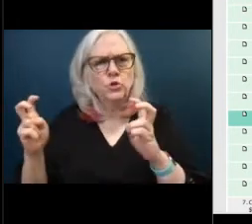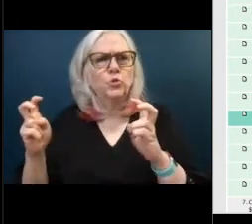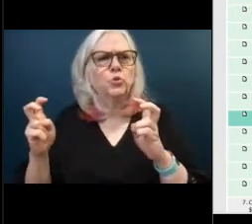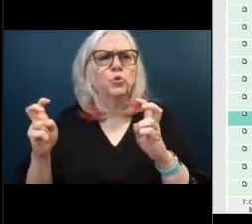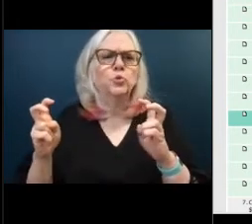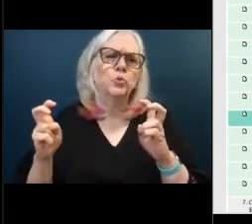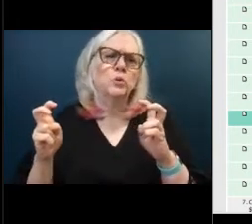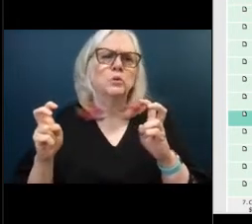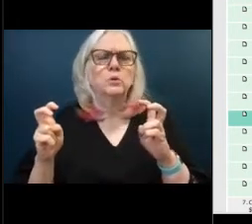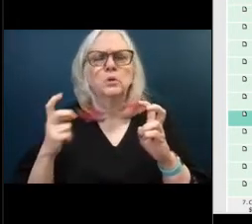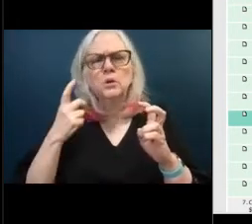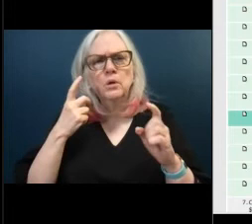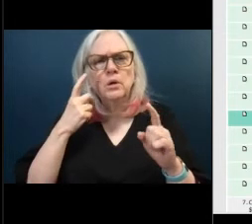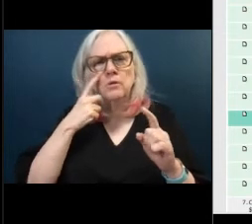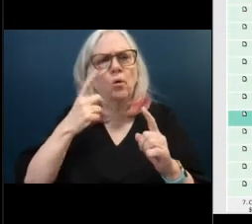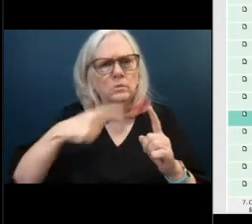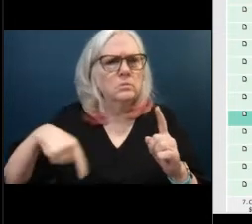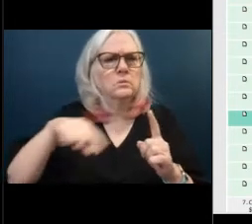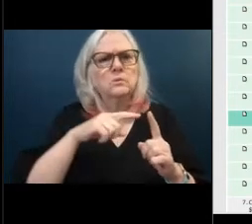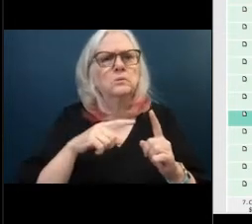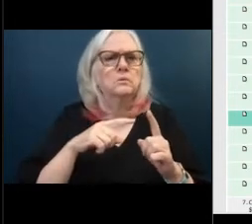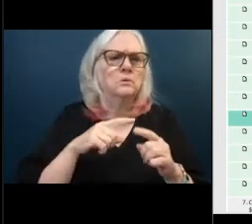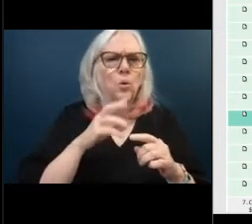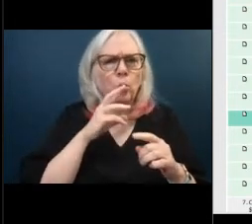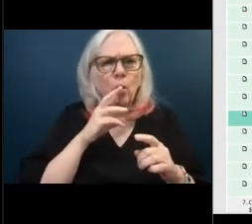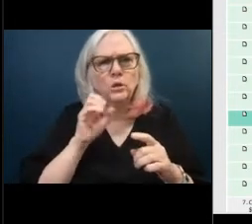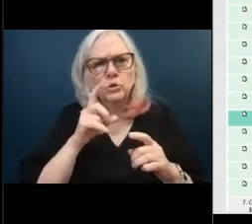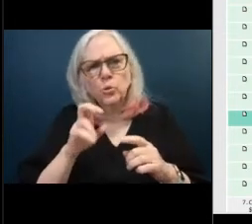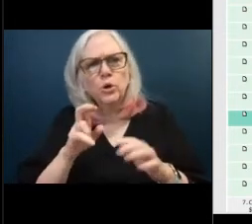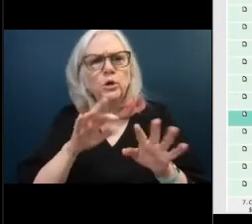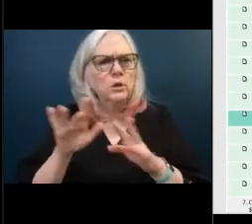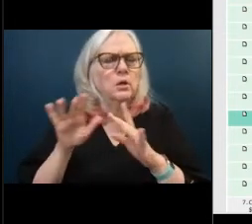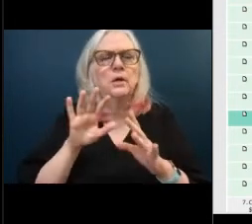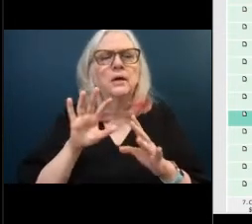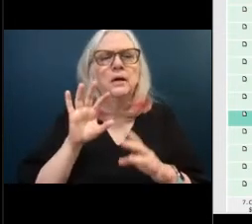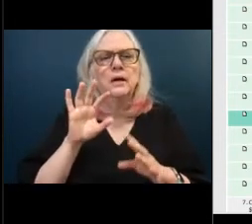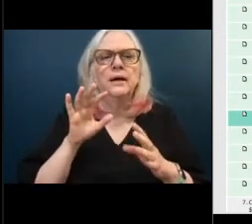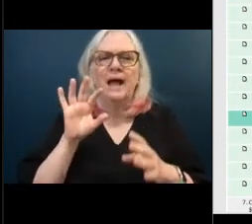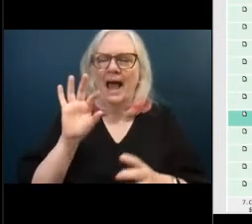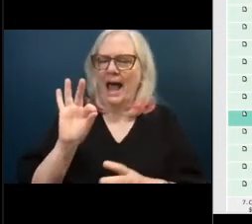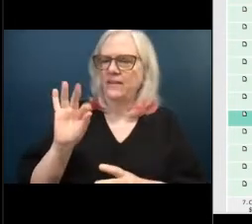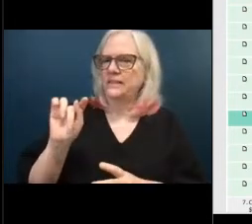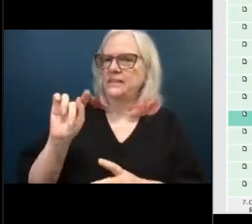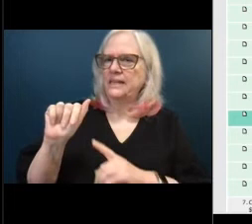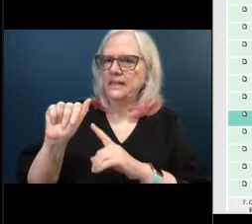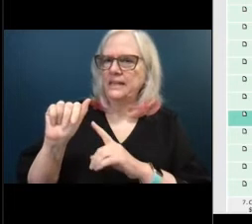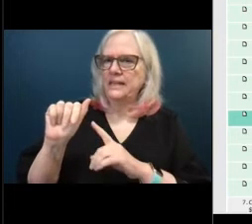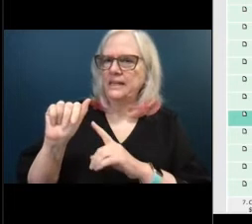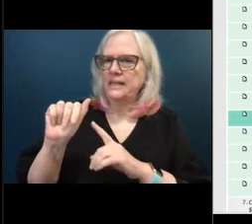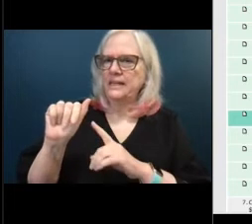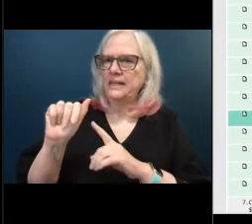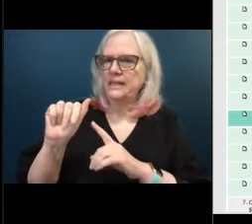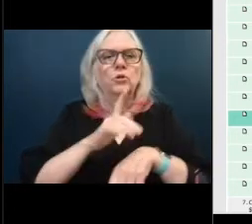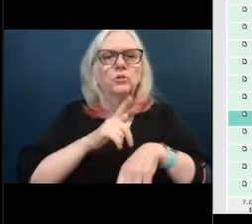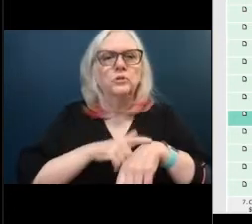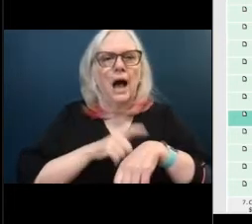and sewer managers is ftes or full-time equivalents sitting in positions and being able to serve out